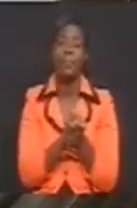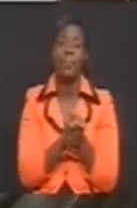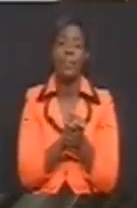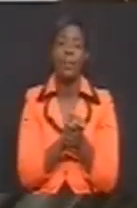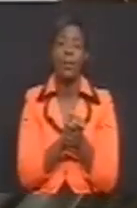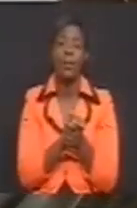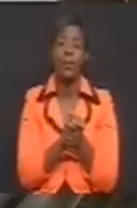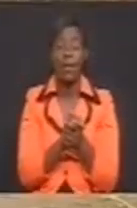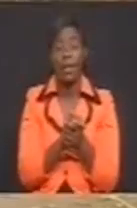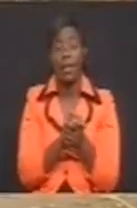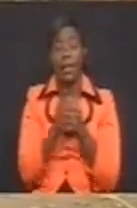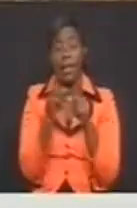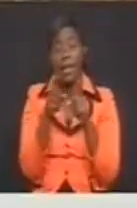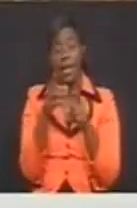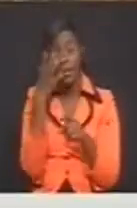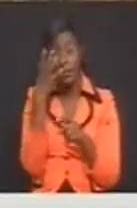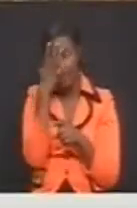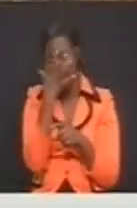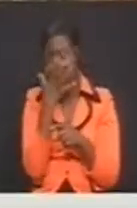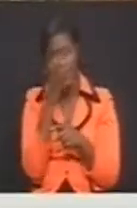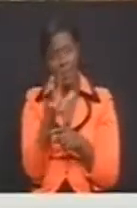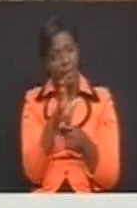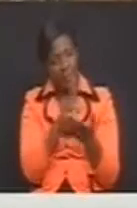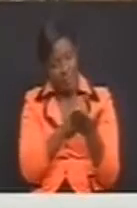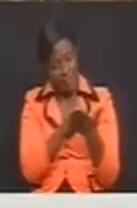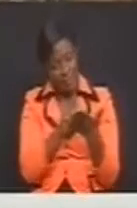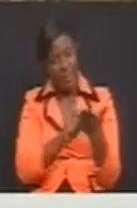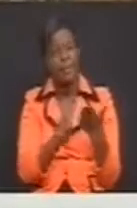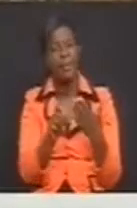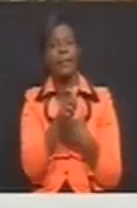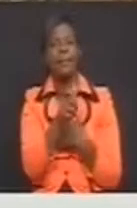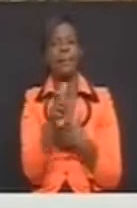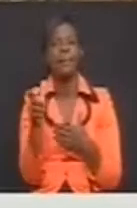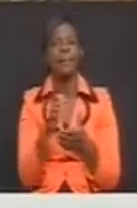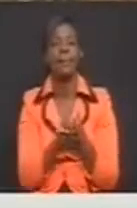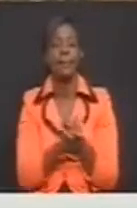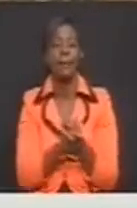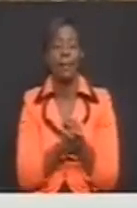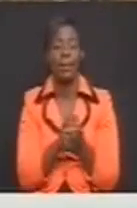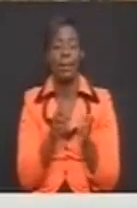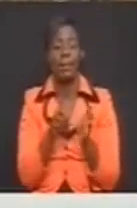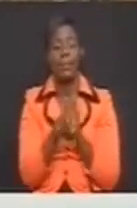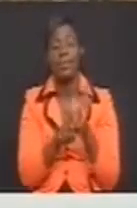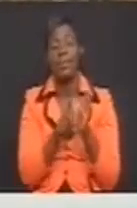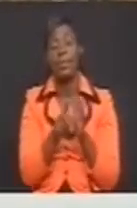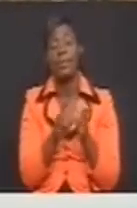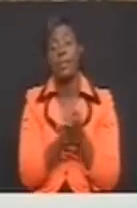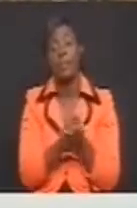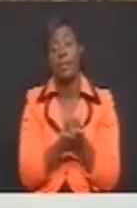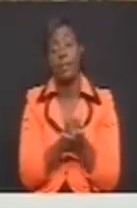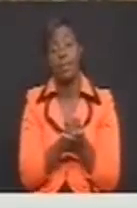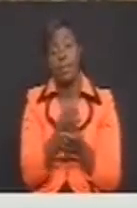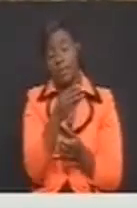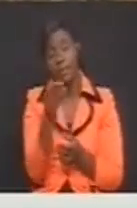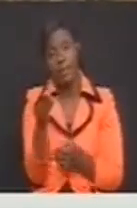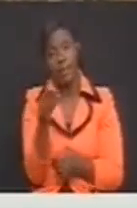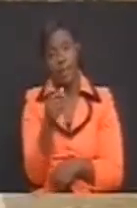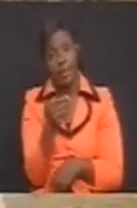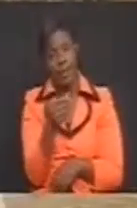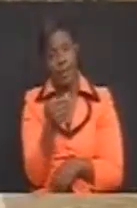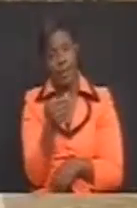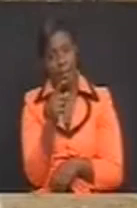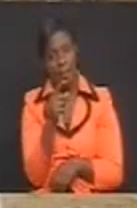registered. The program is about the Social Cash Transfer. This program, at first, it was